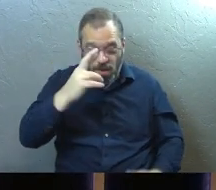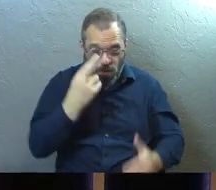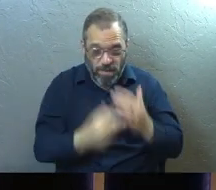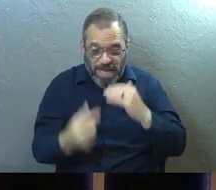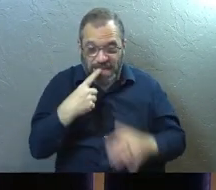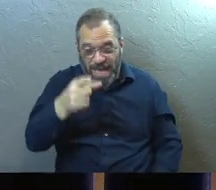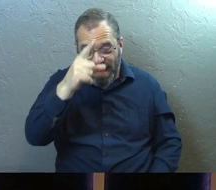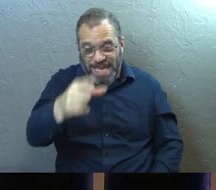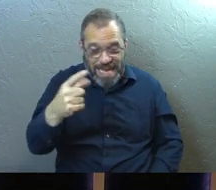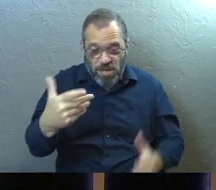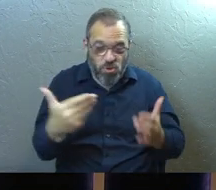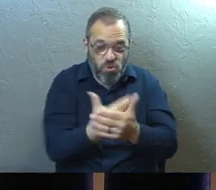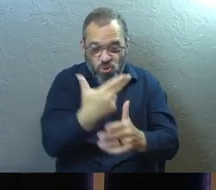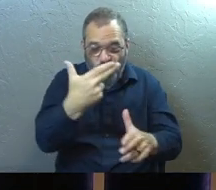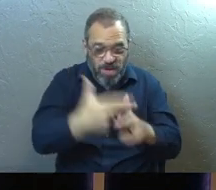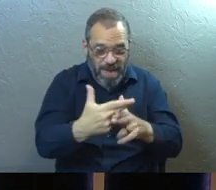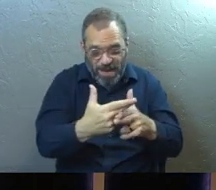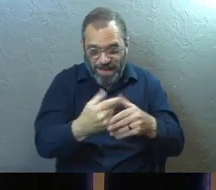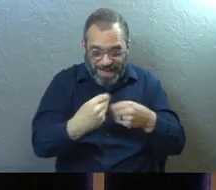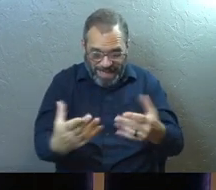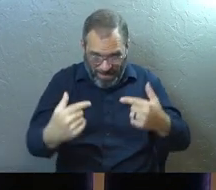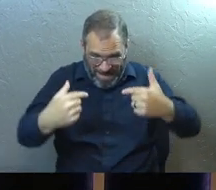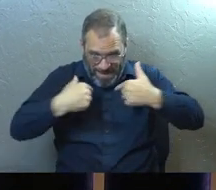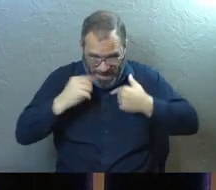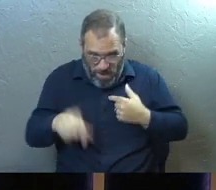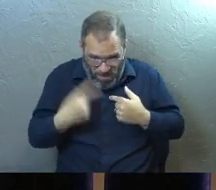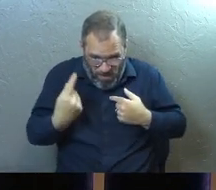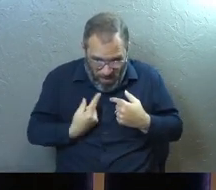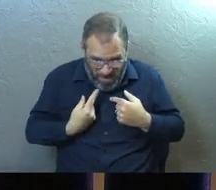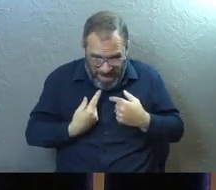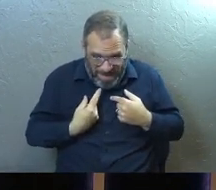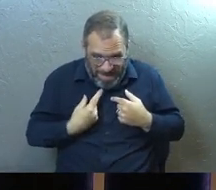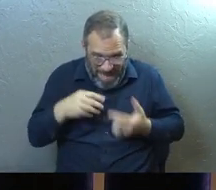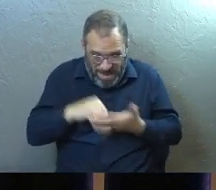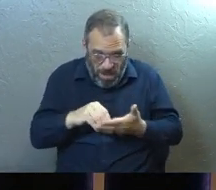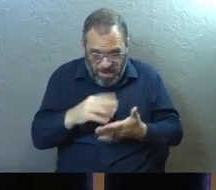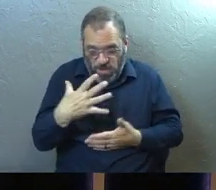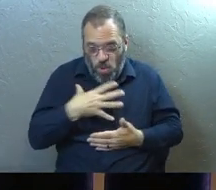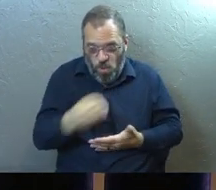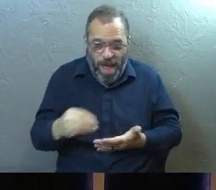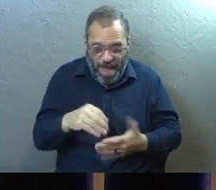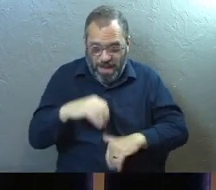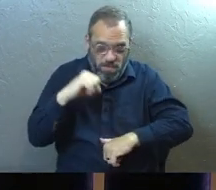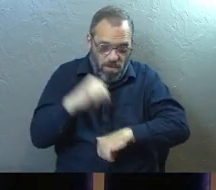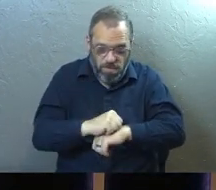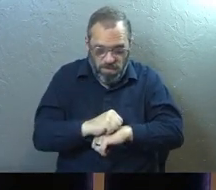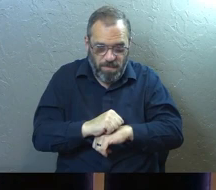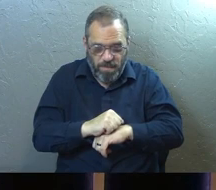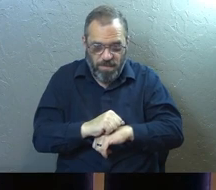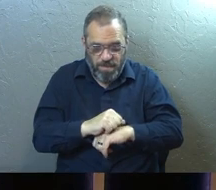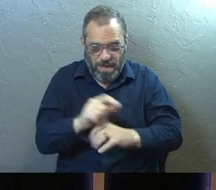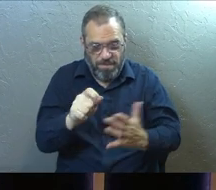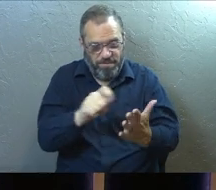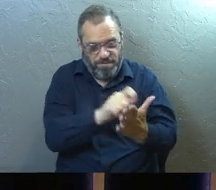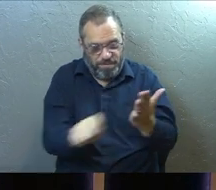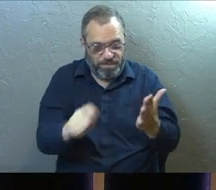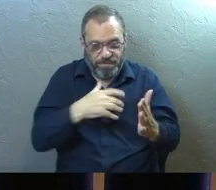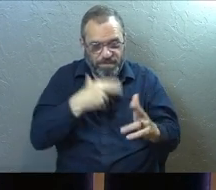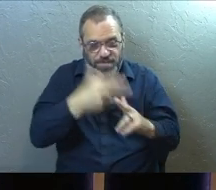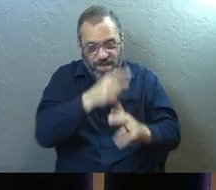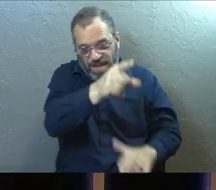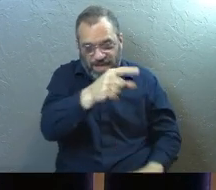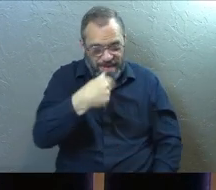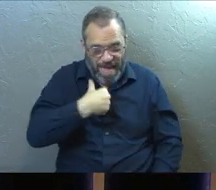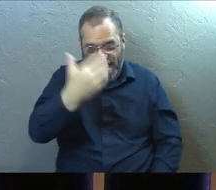says he's even got a new name that he's given just to me, and he's etched it on this white stone, and only he and I will know it.